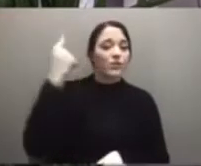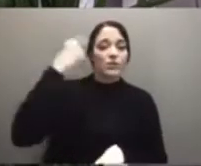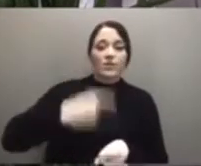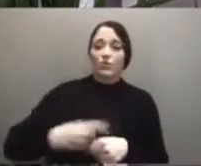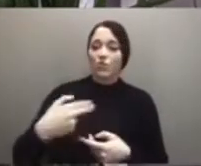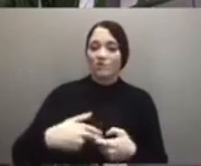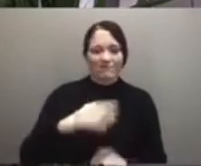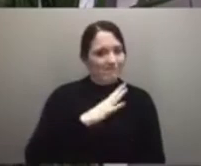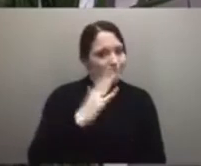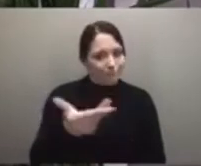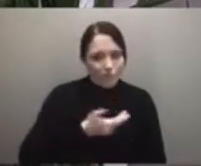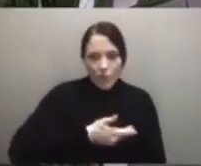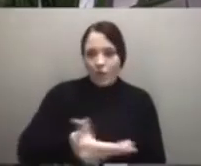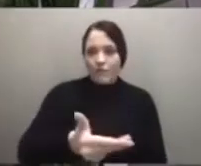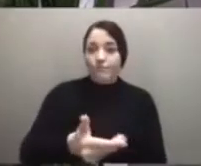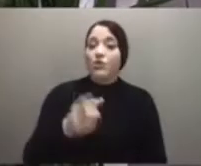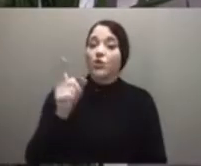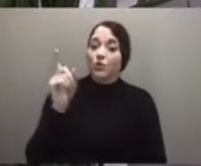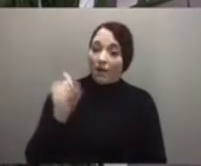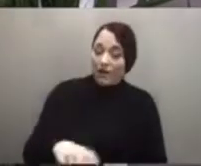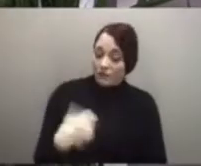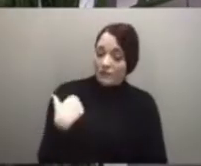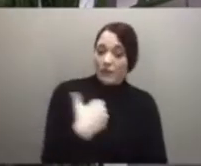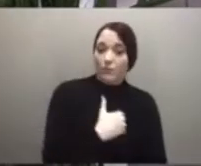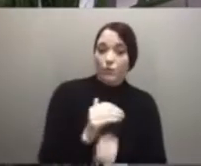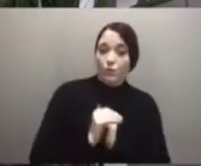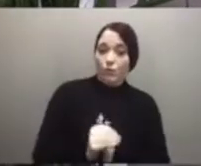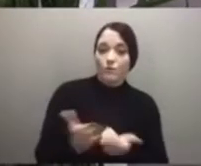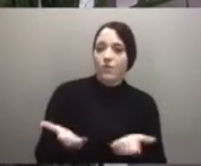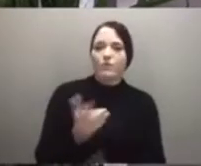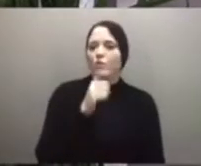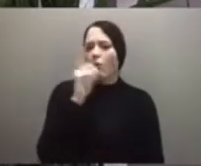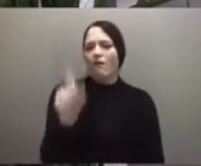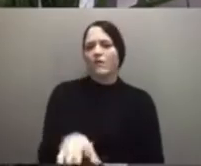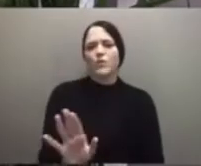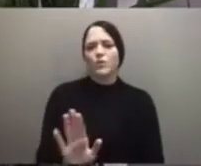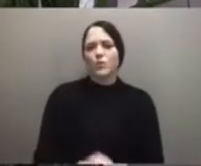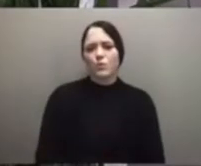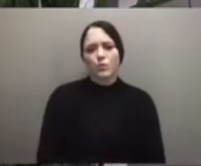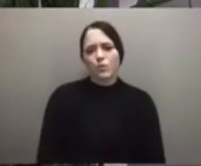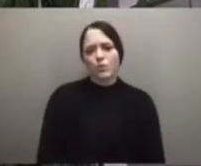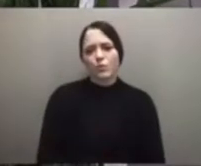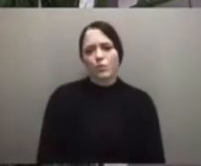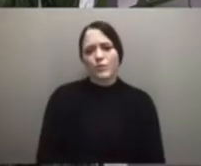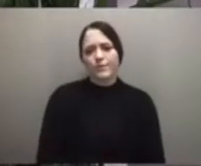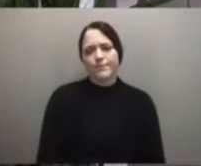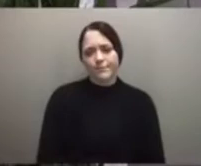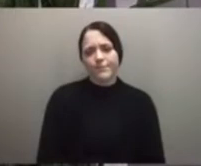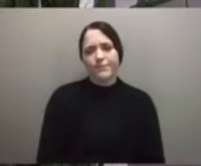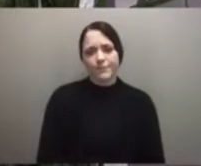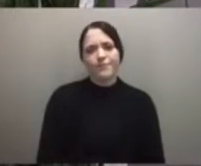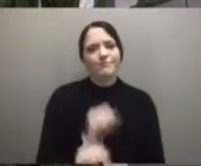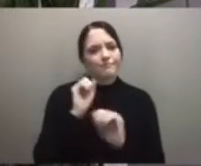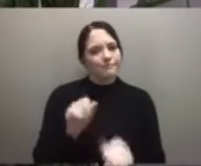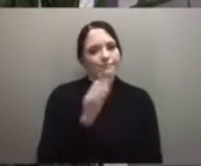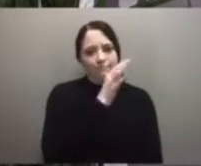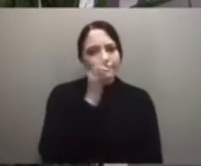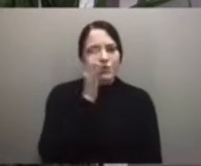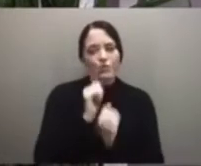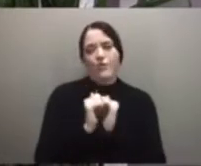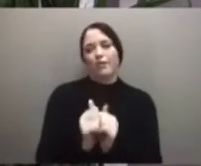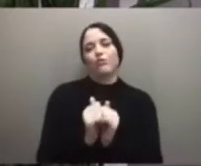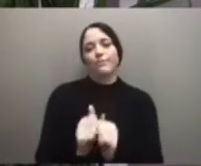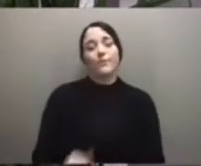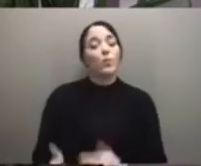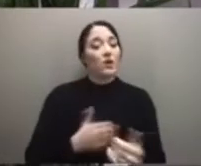need to be a member to worship at MCC, DC, and receive communion. Use whatever you have available